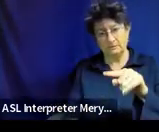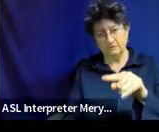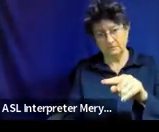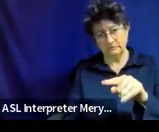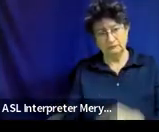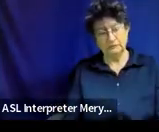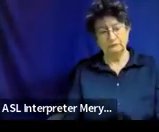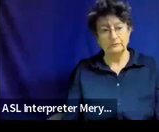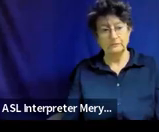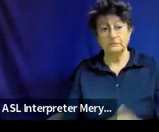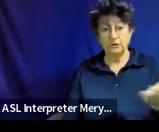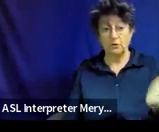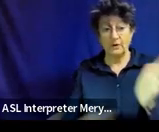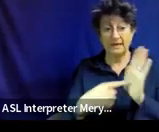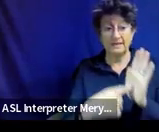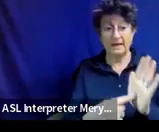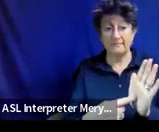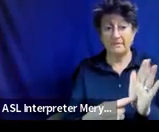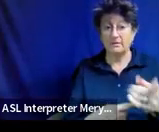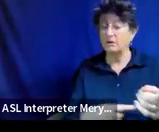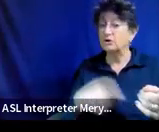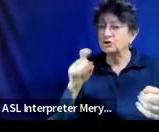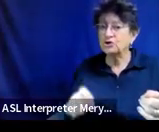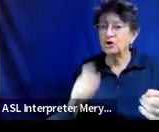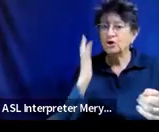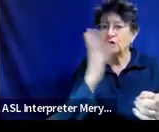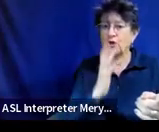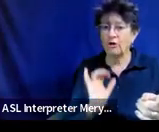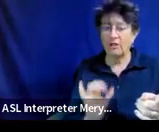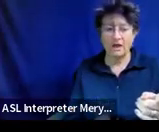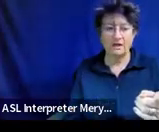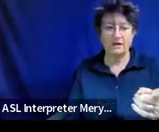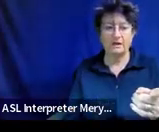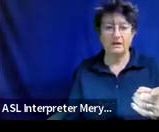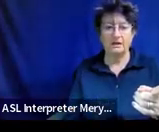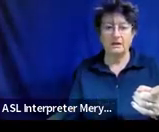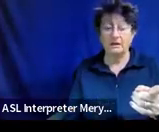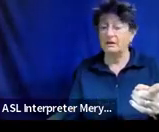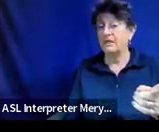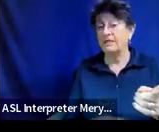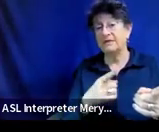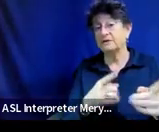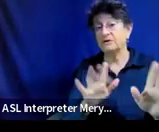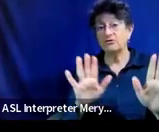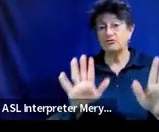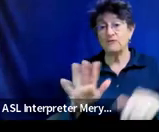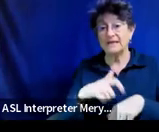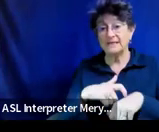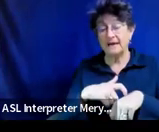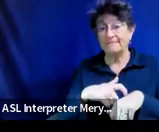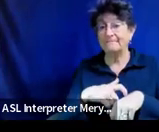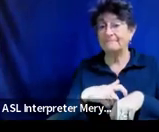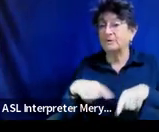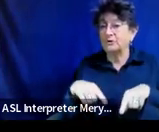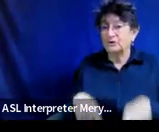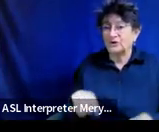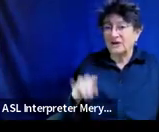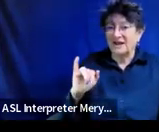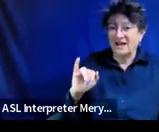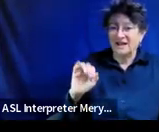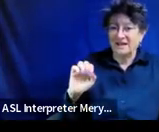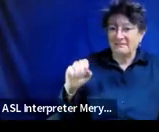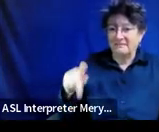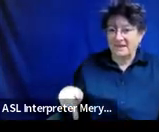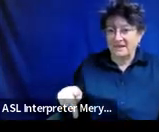Here's that example, again, of what it should look like. Just make sure this is a great time to be. A lot of times in your IEPs are